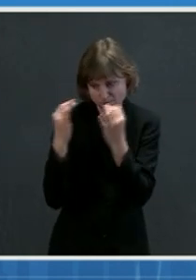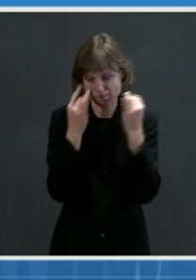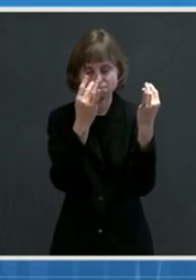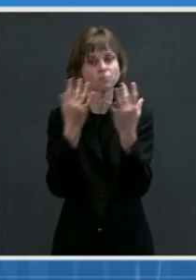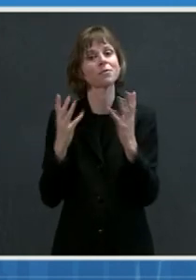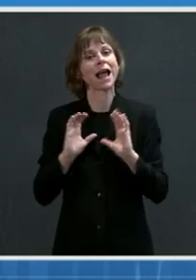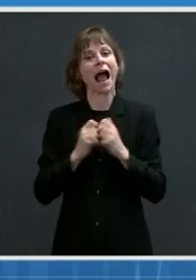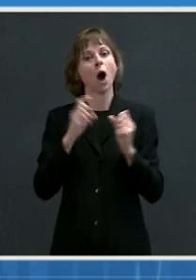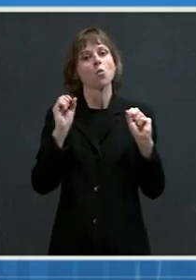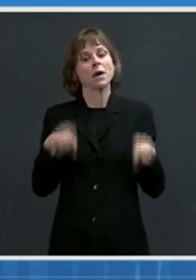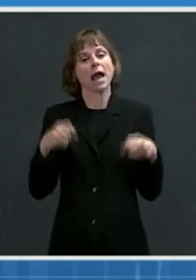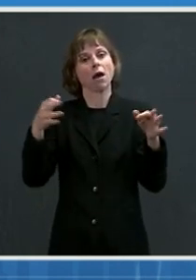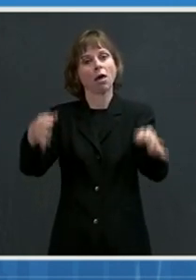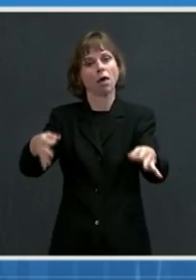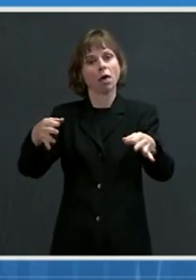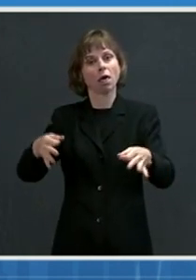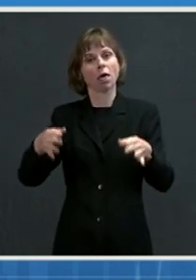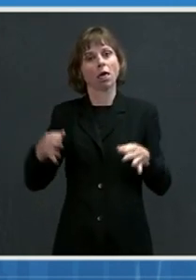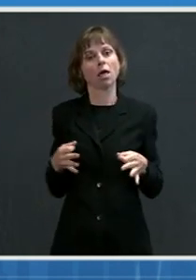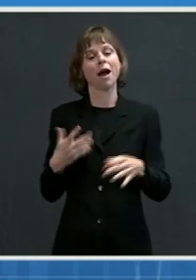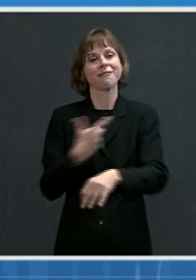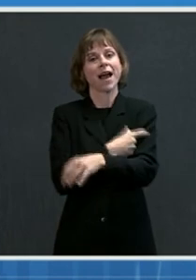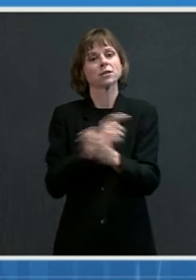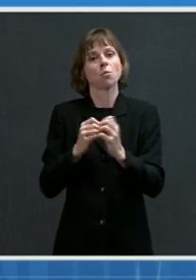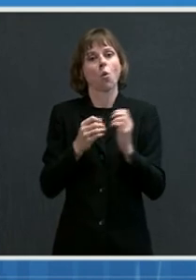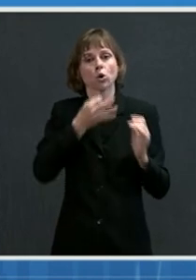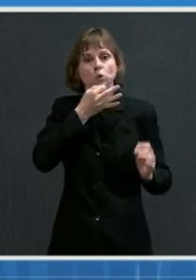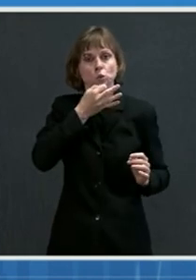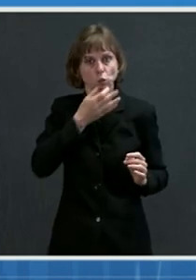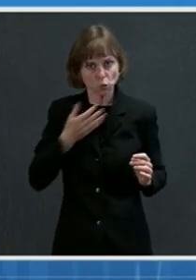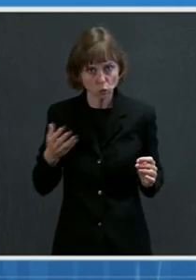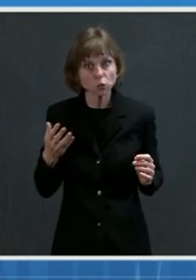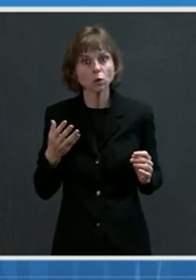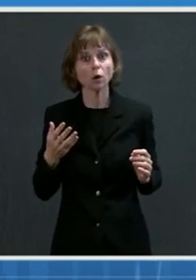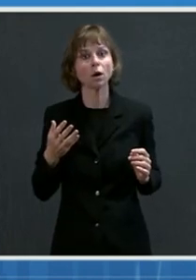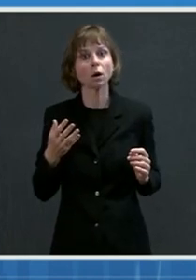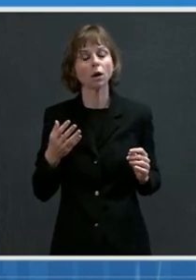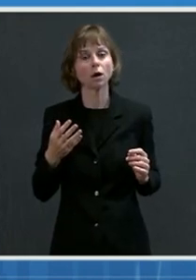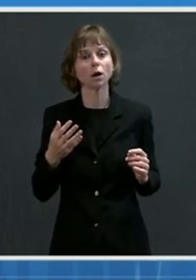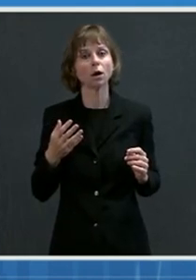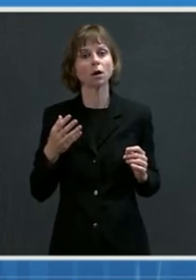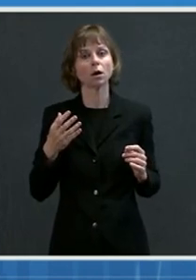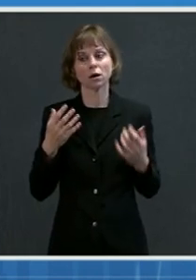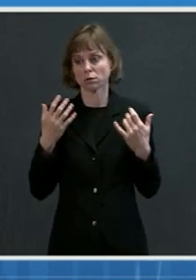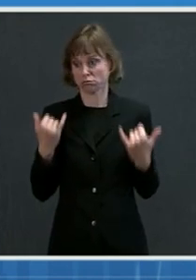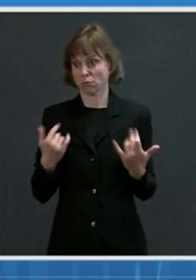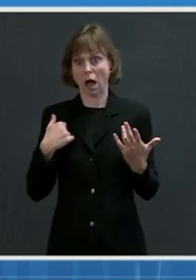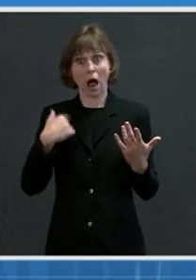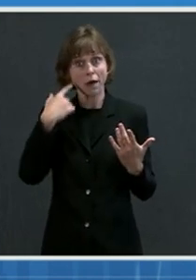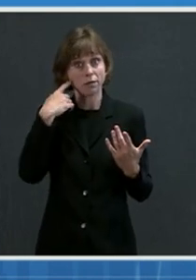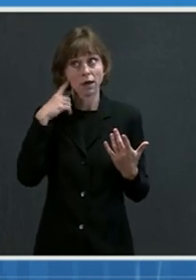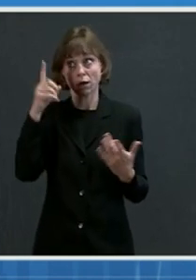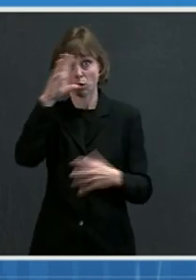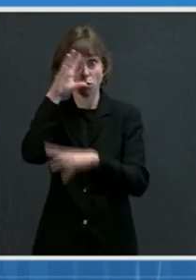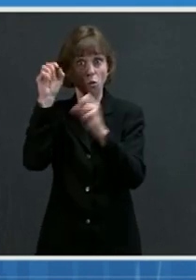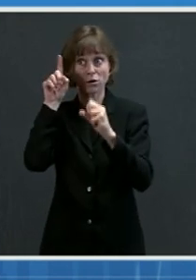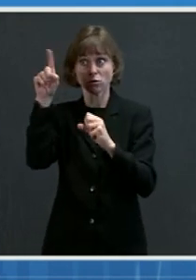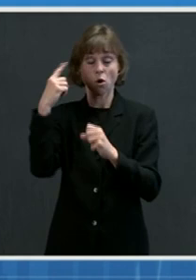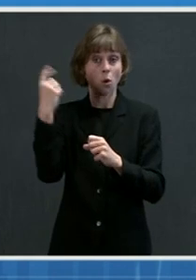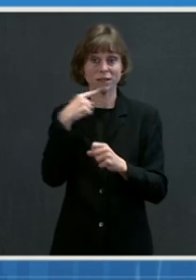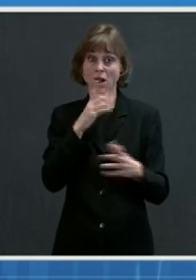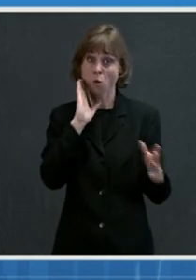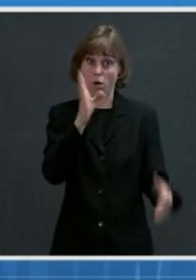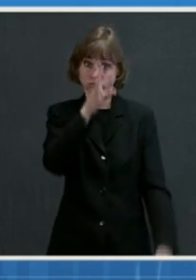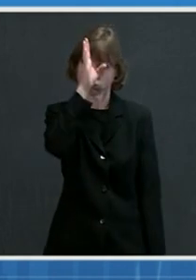vaccinated and into a very different place in a very different part of that pandemic. And I think the president has always said he's going to lay it out straight